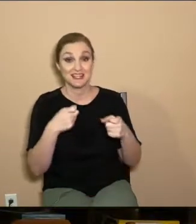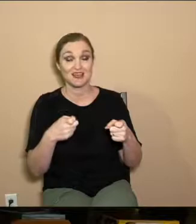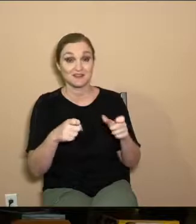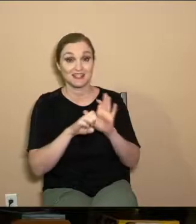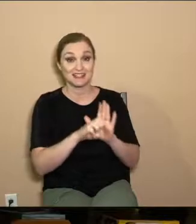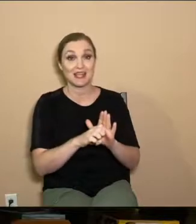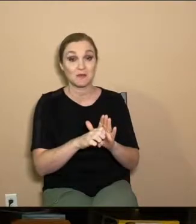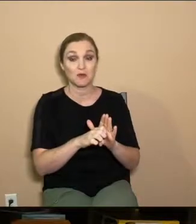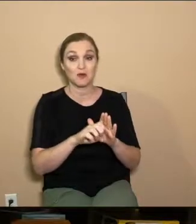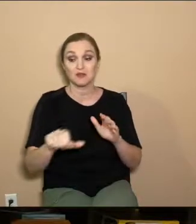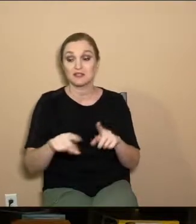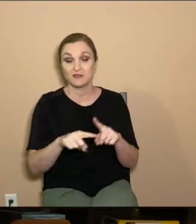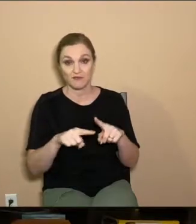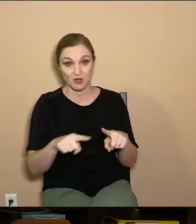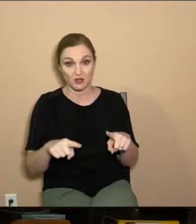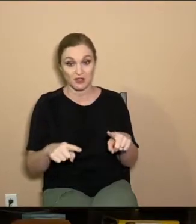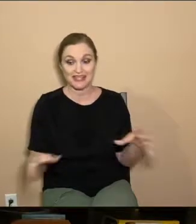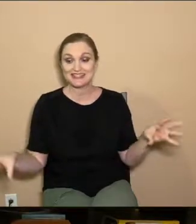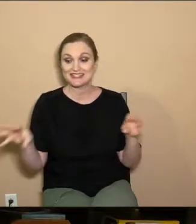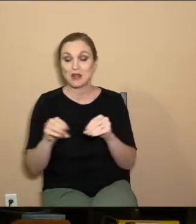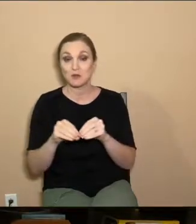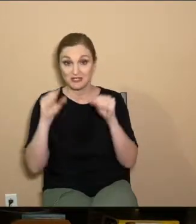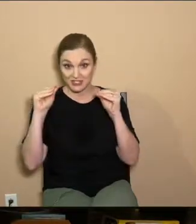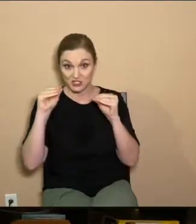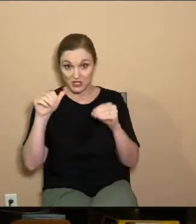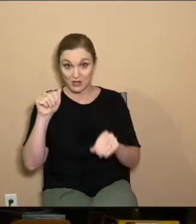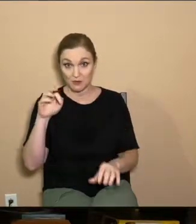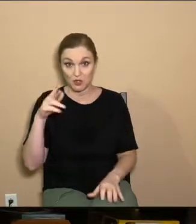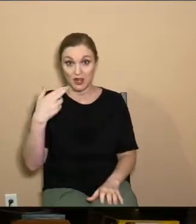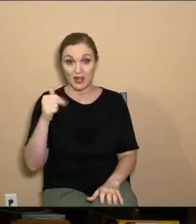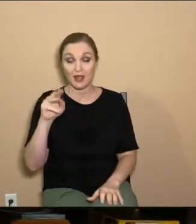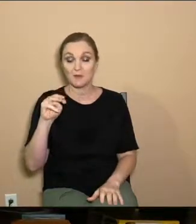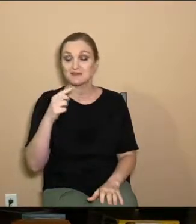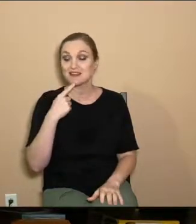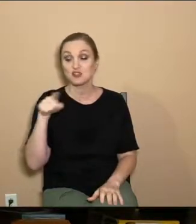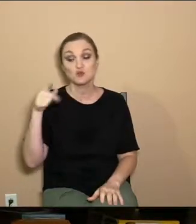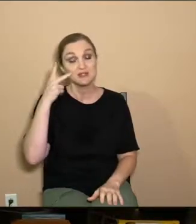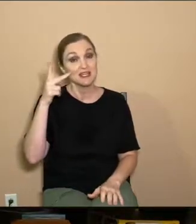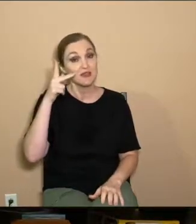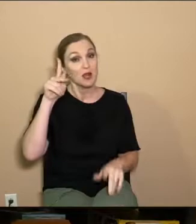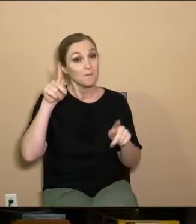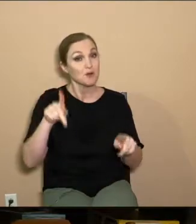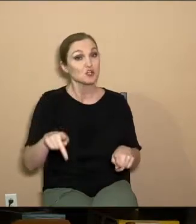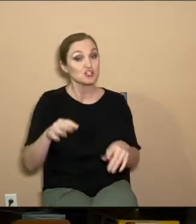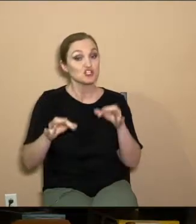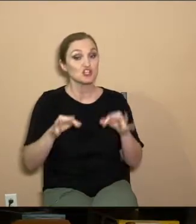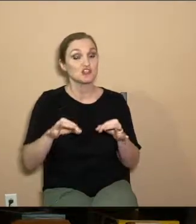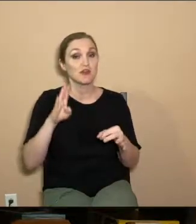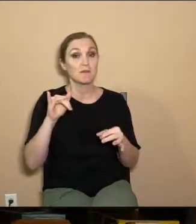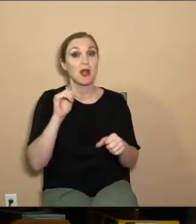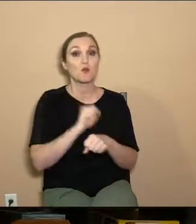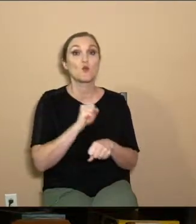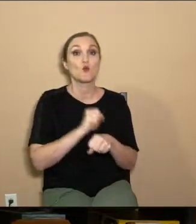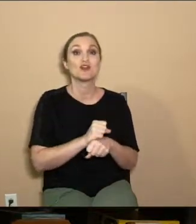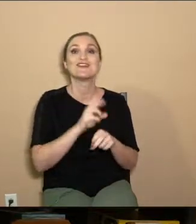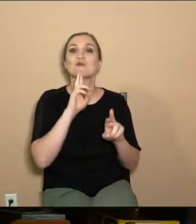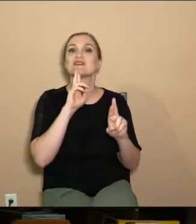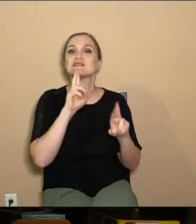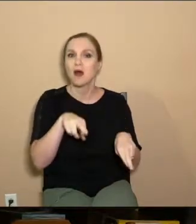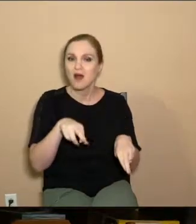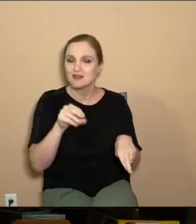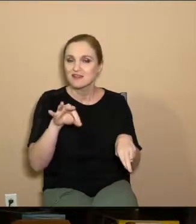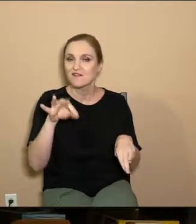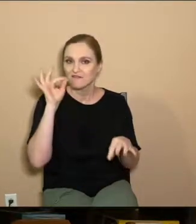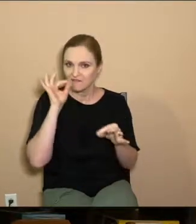summarizes the teachings of Abraham by saying, you see that a person is justified by works. Again, that's the works that come out of genuine